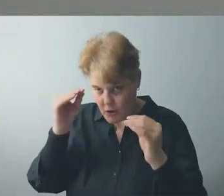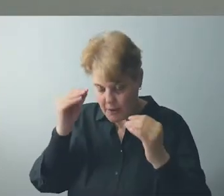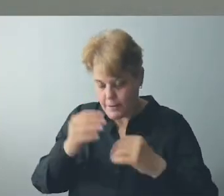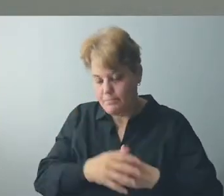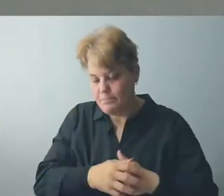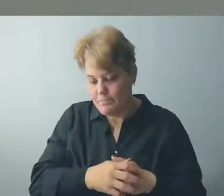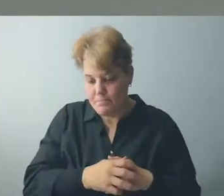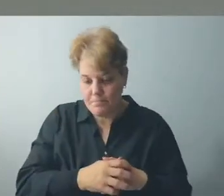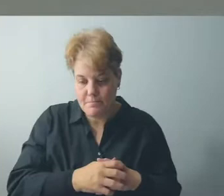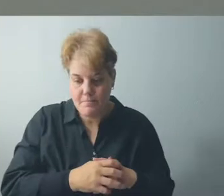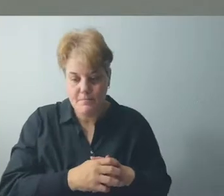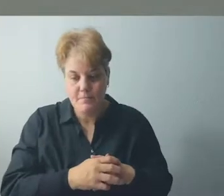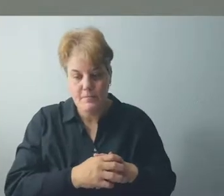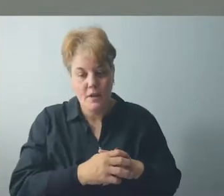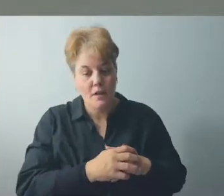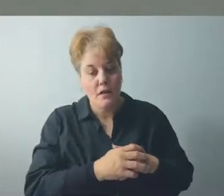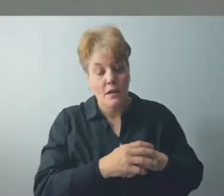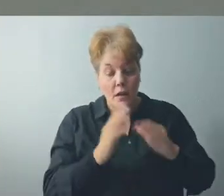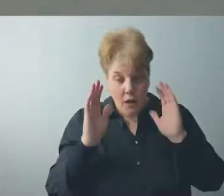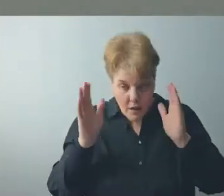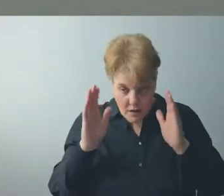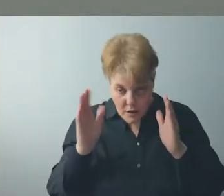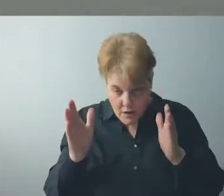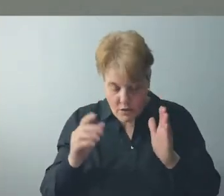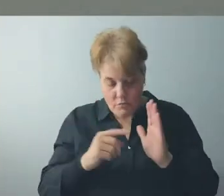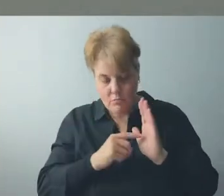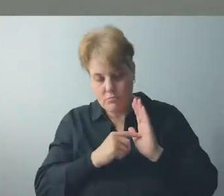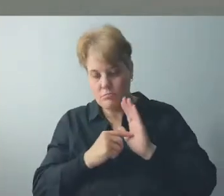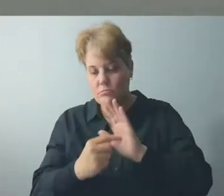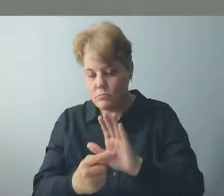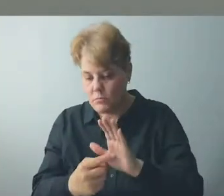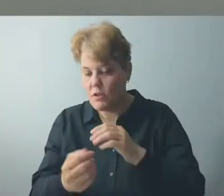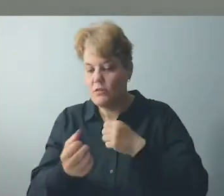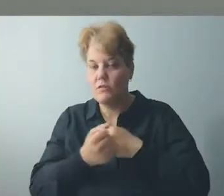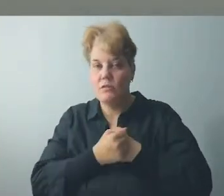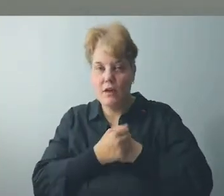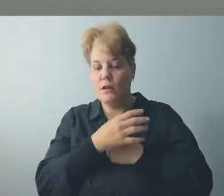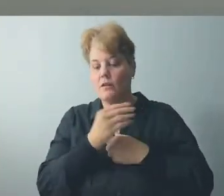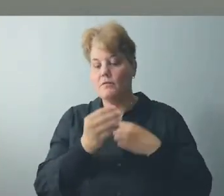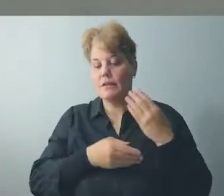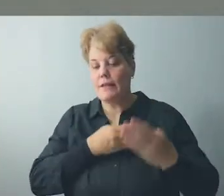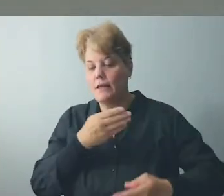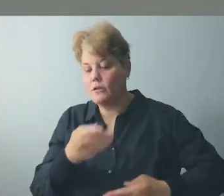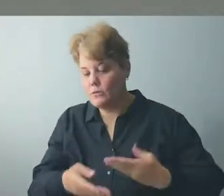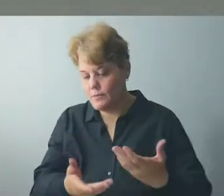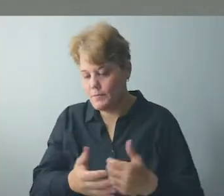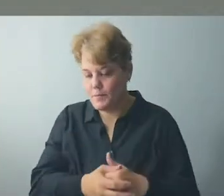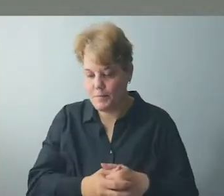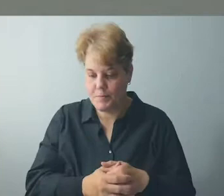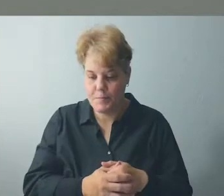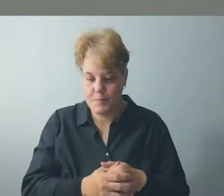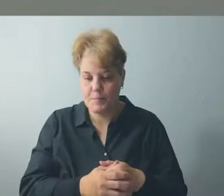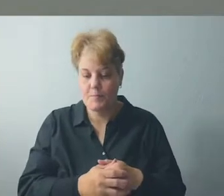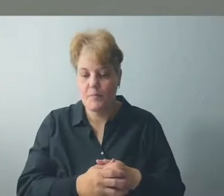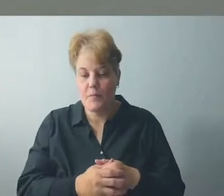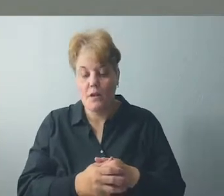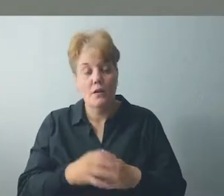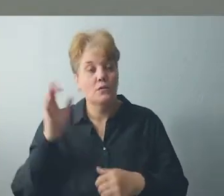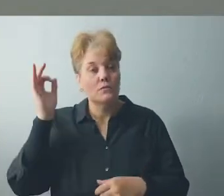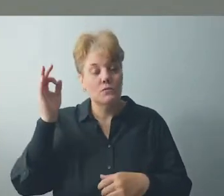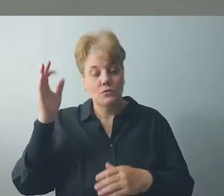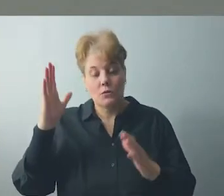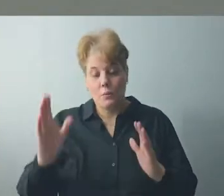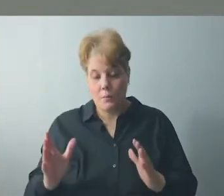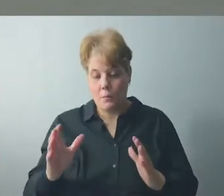I learn to listen, I will show people that I care about them. Pastor Michael challenged us before he left that we should